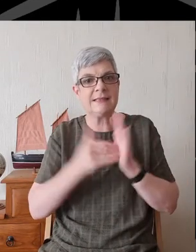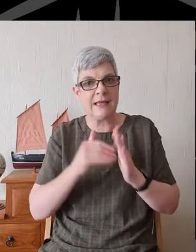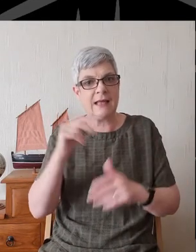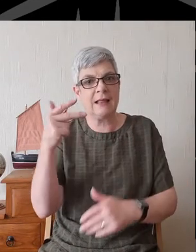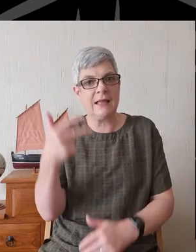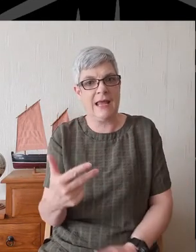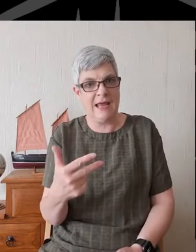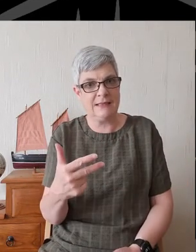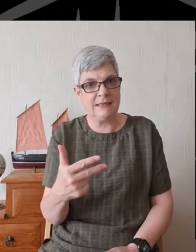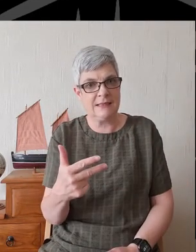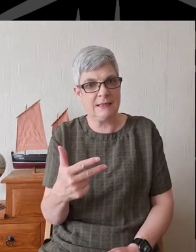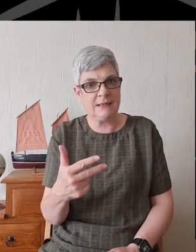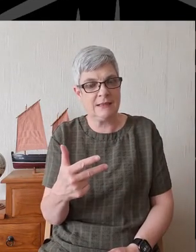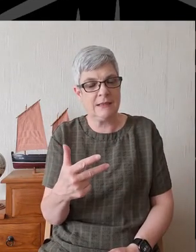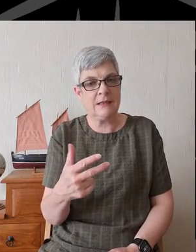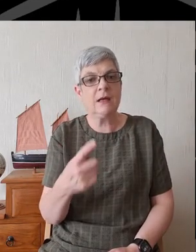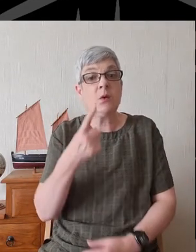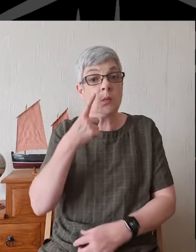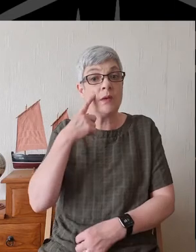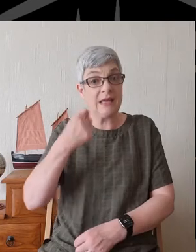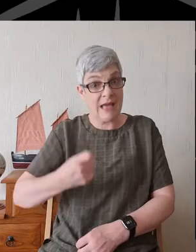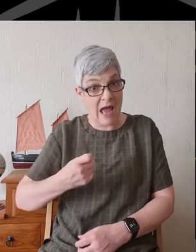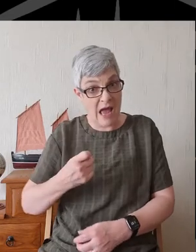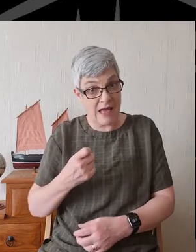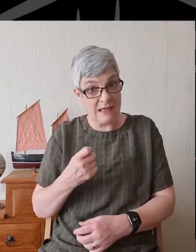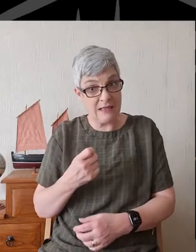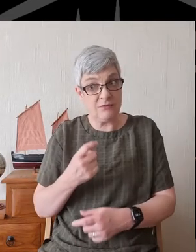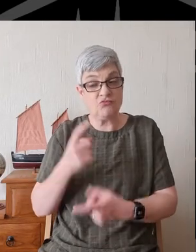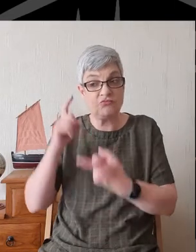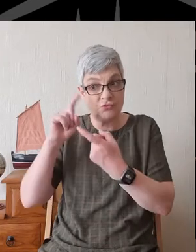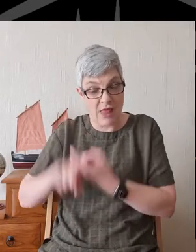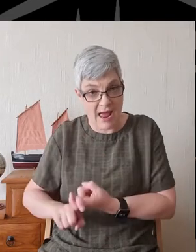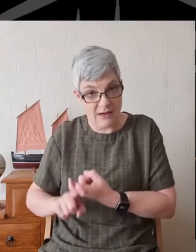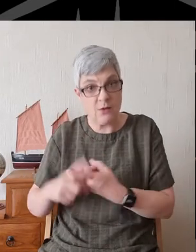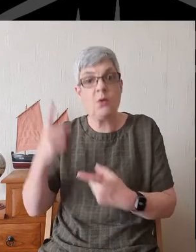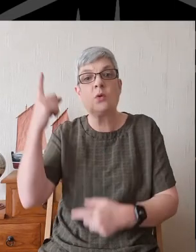We can count on the love of God.